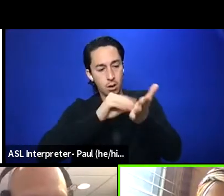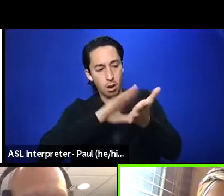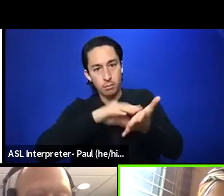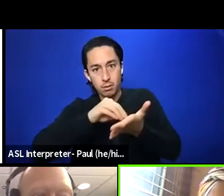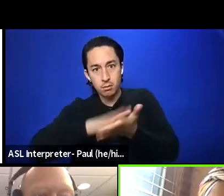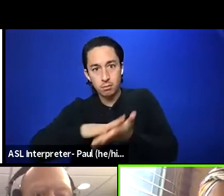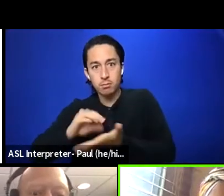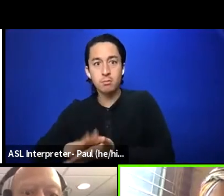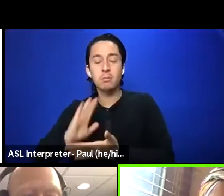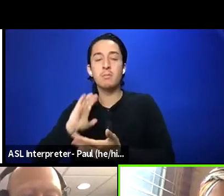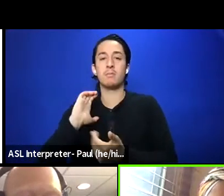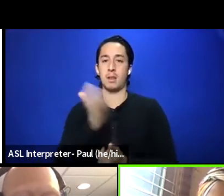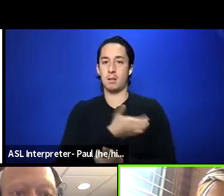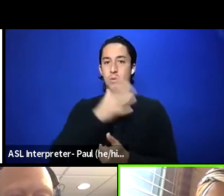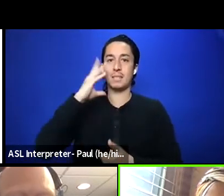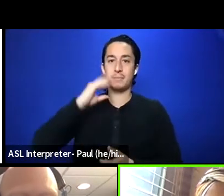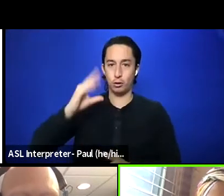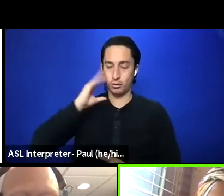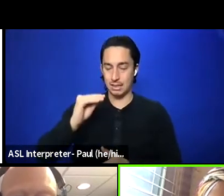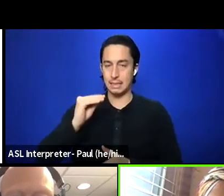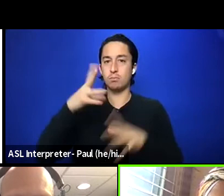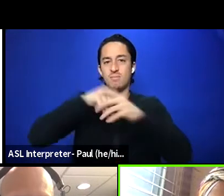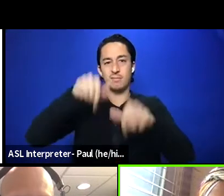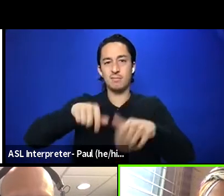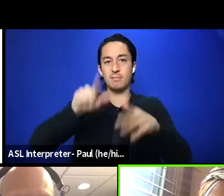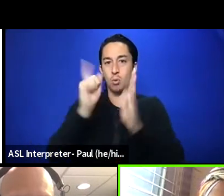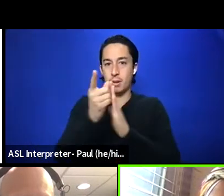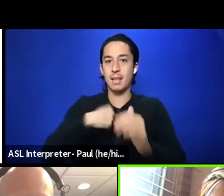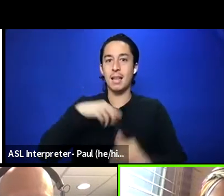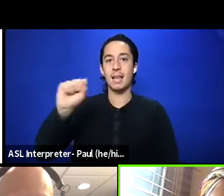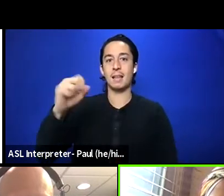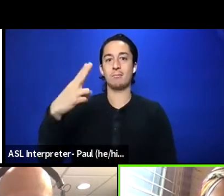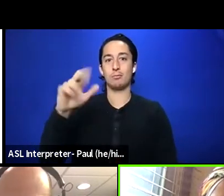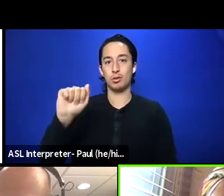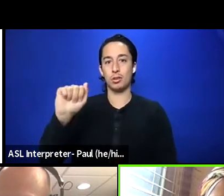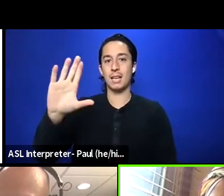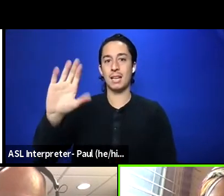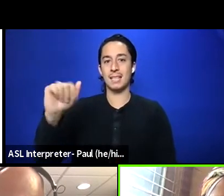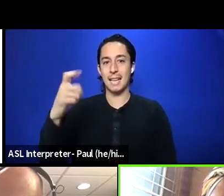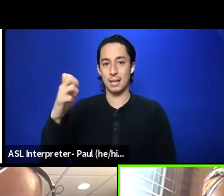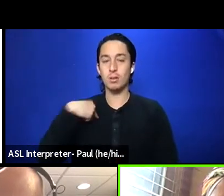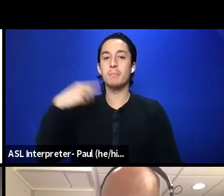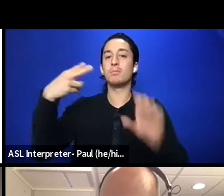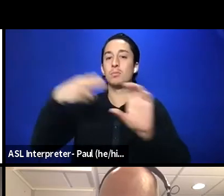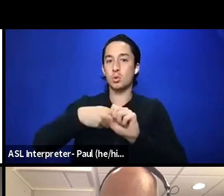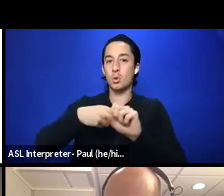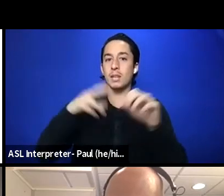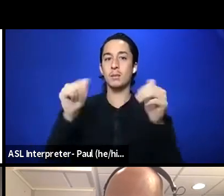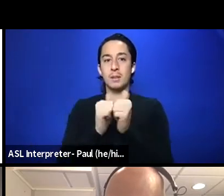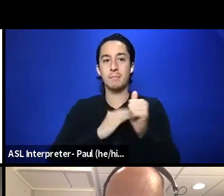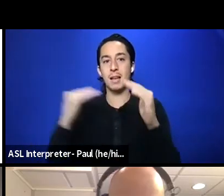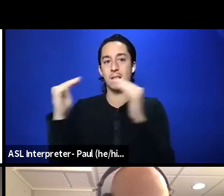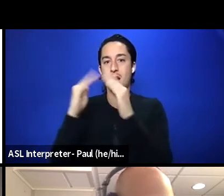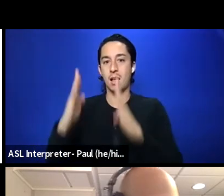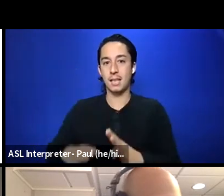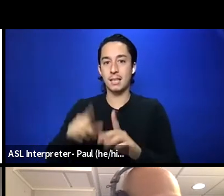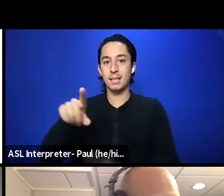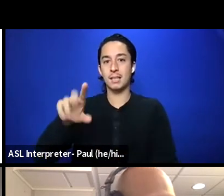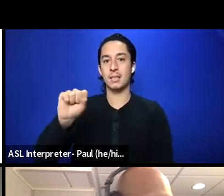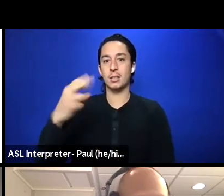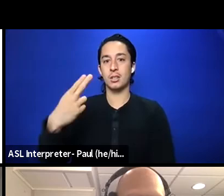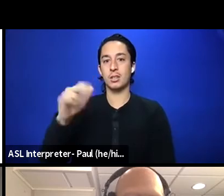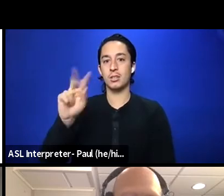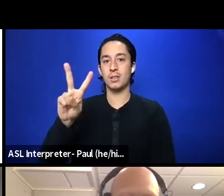our experiences in this moment. I'm Shea Cage and I'm joined here with my colleague, Shavonda Brown,